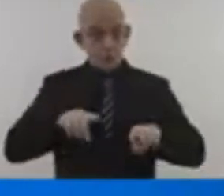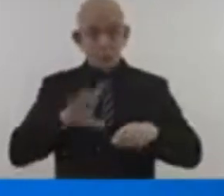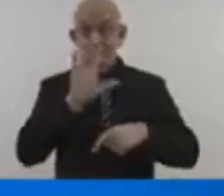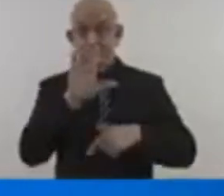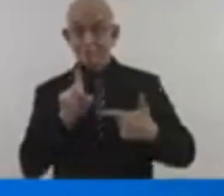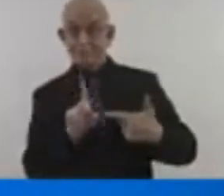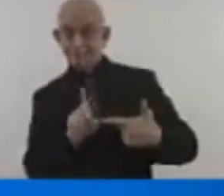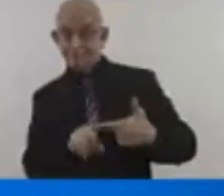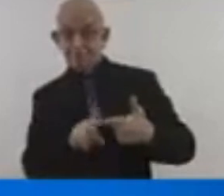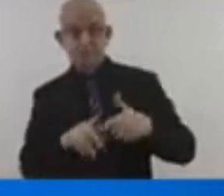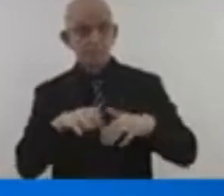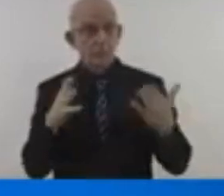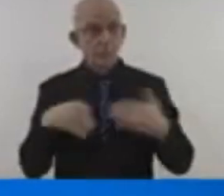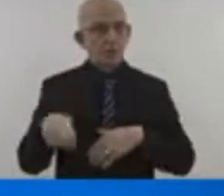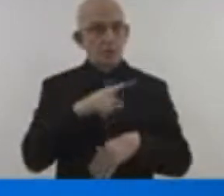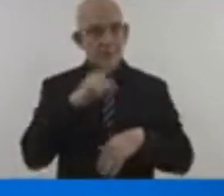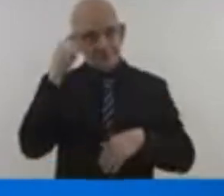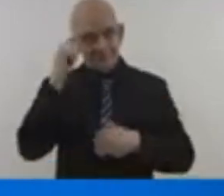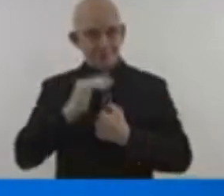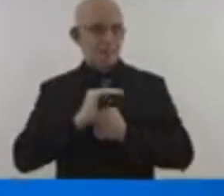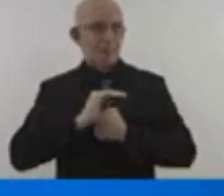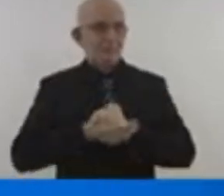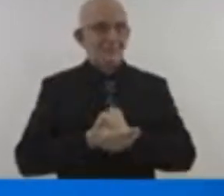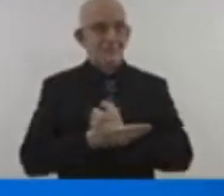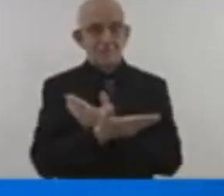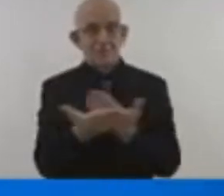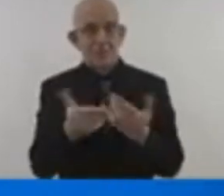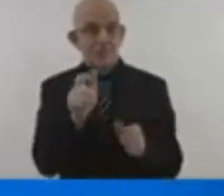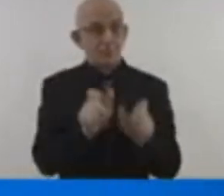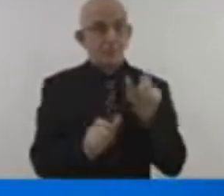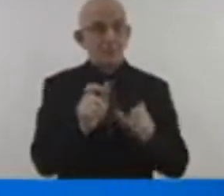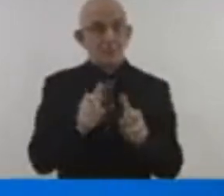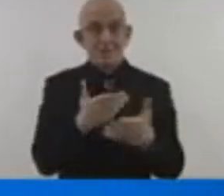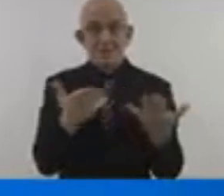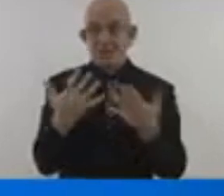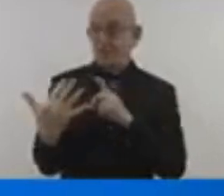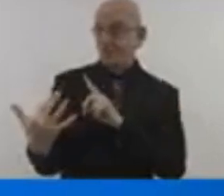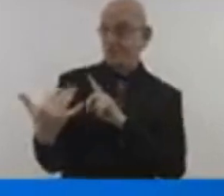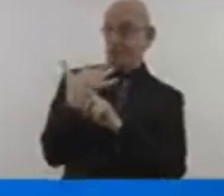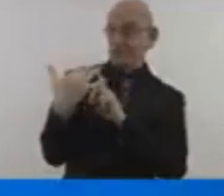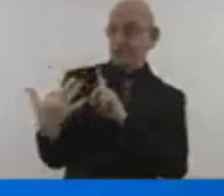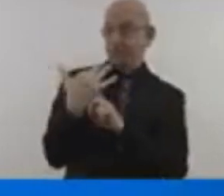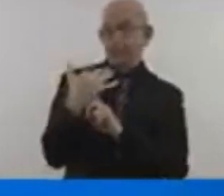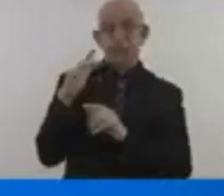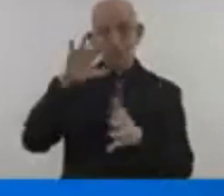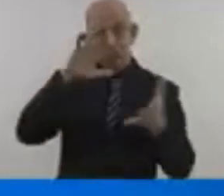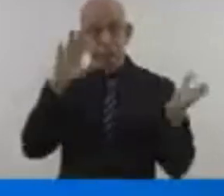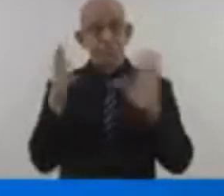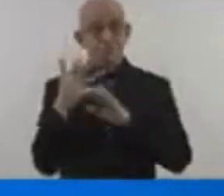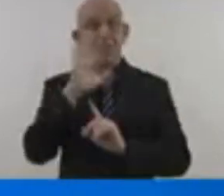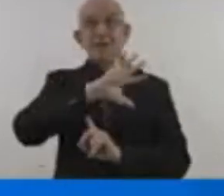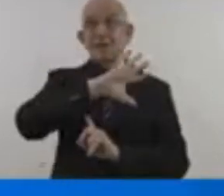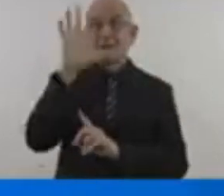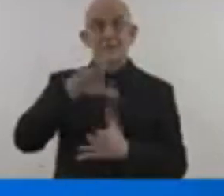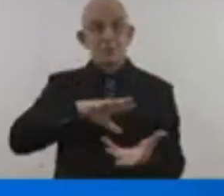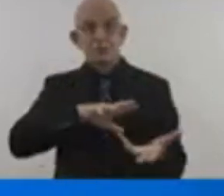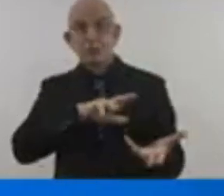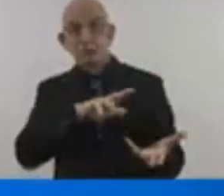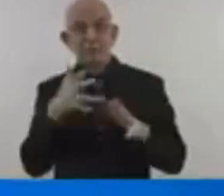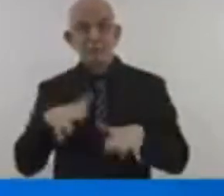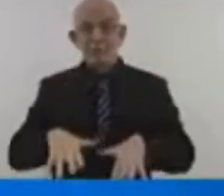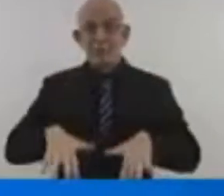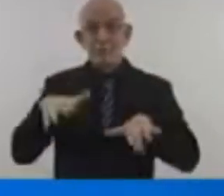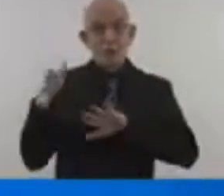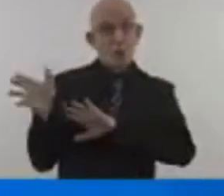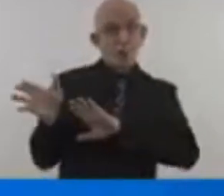vulnerable are being abandoned to climate extremes. The gap between adaptation needs and finance could reach up to